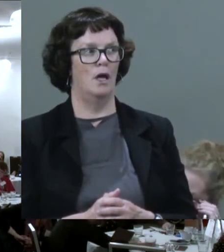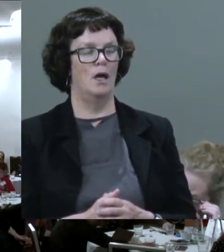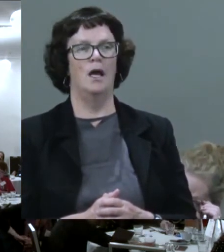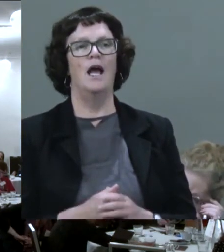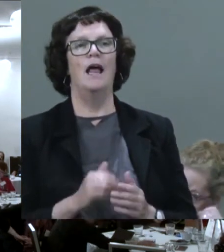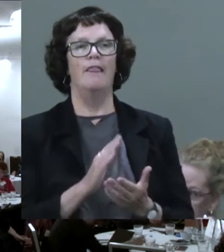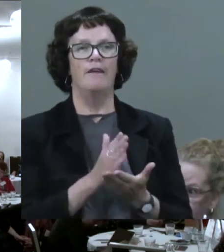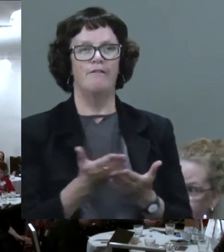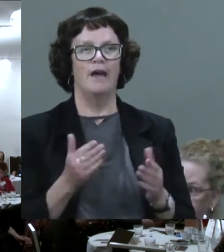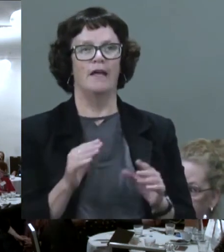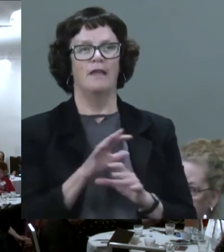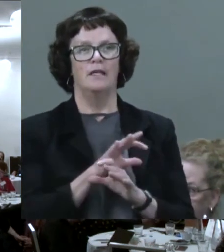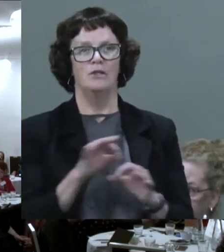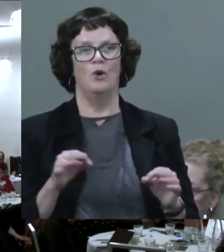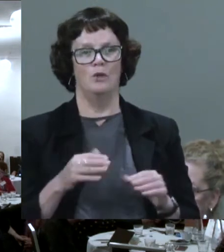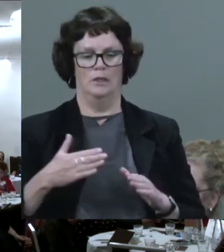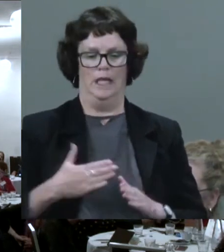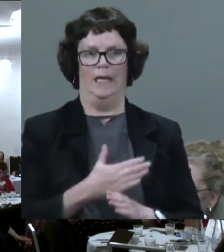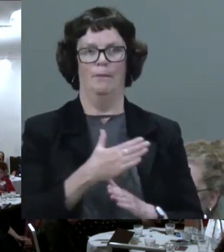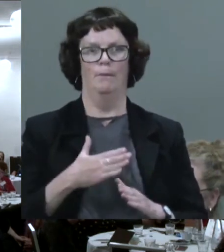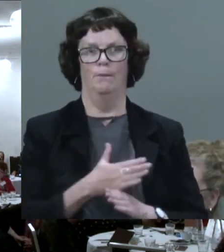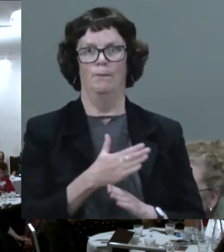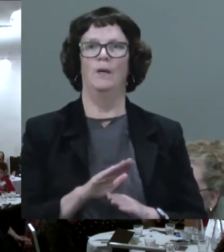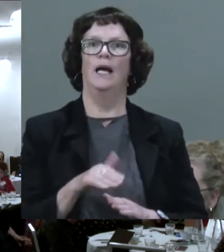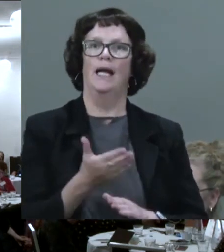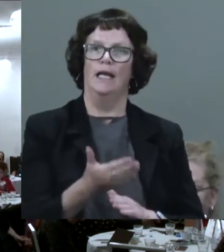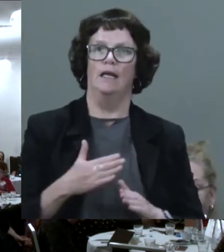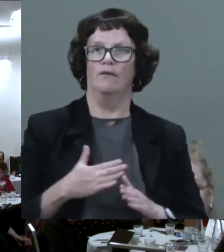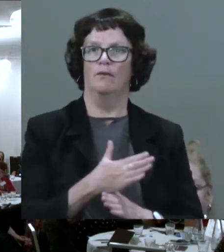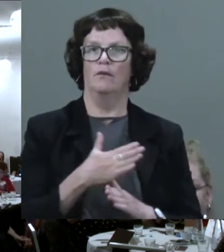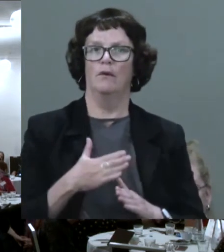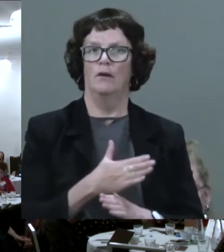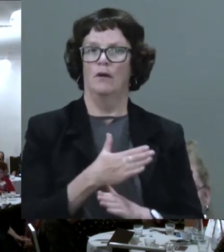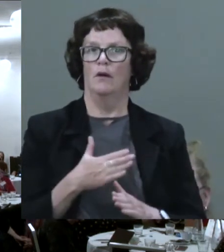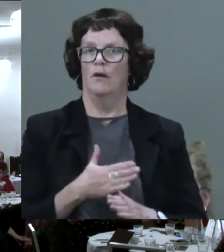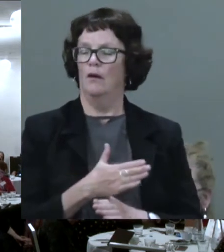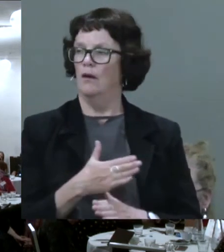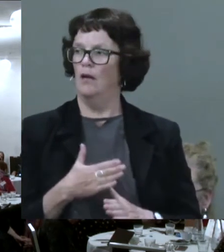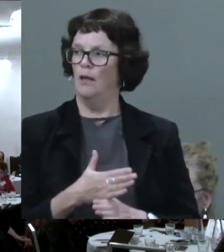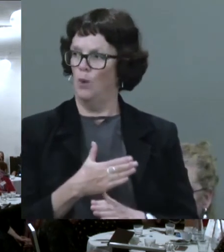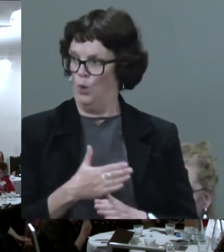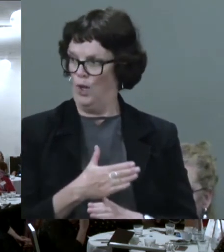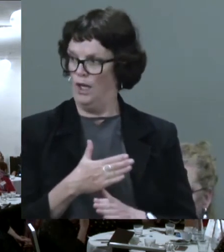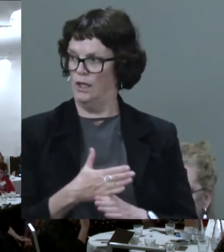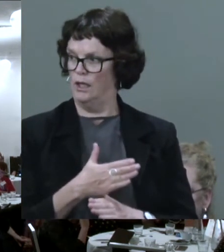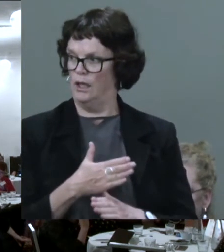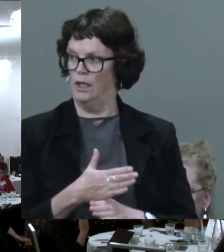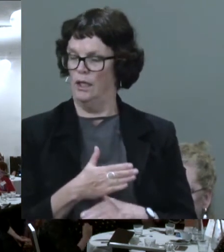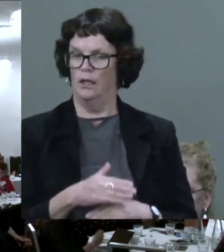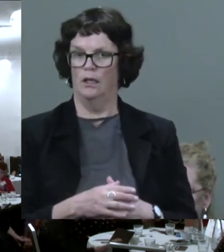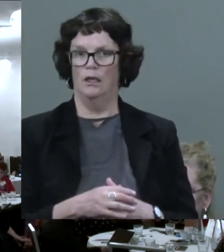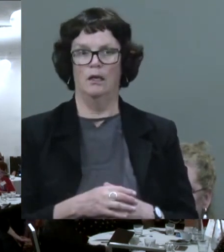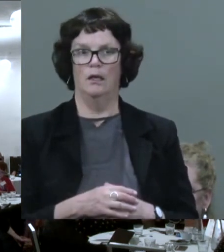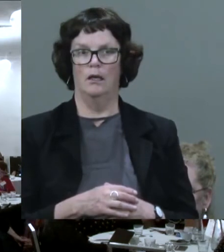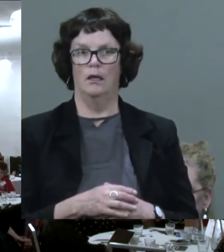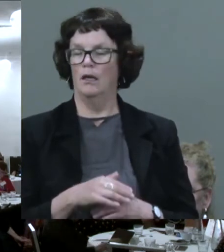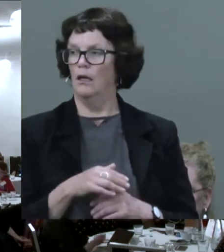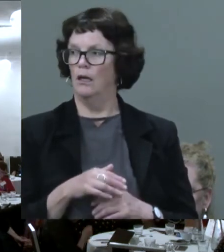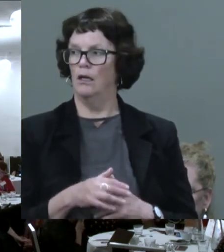employ enough people within the agency